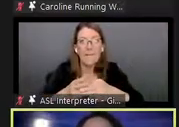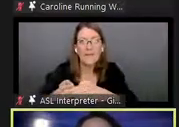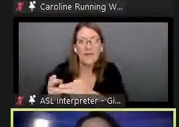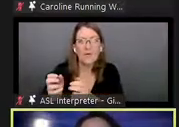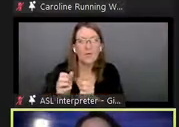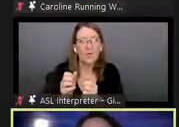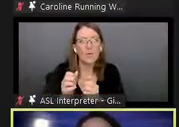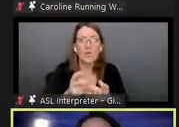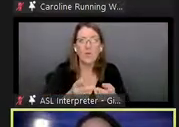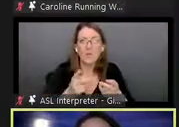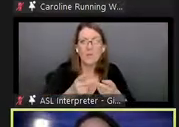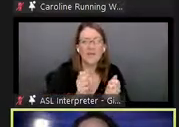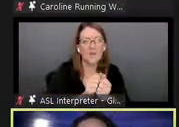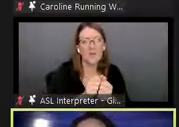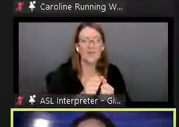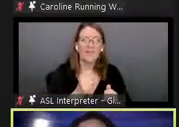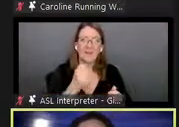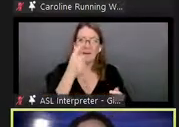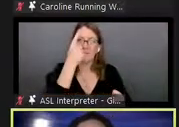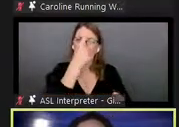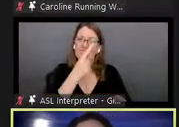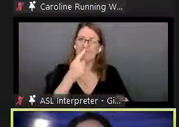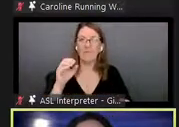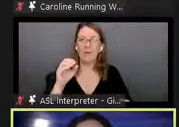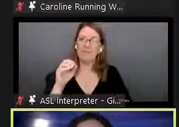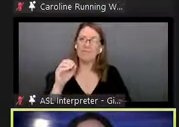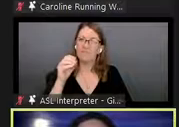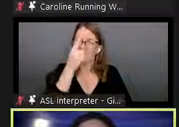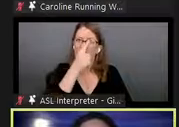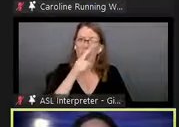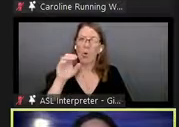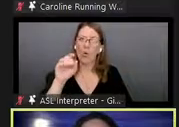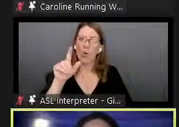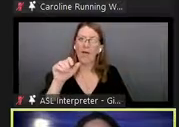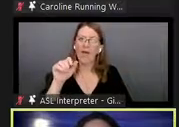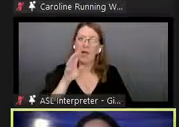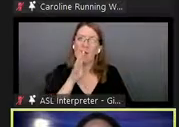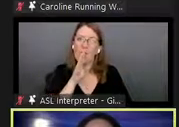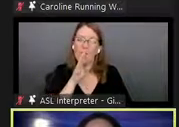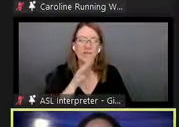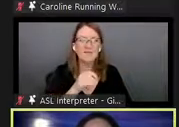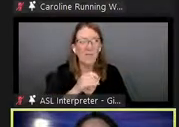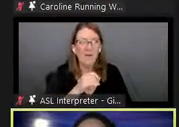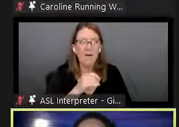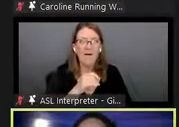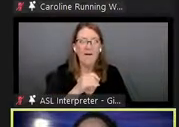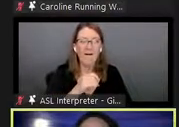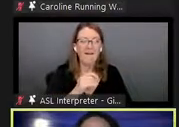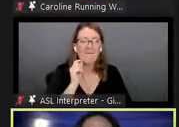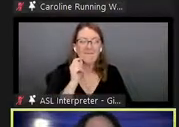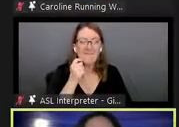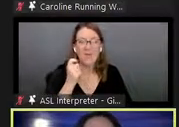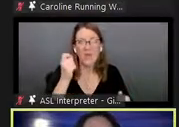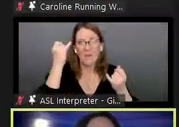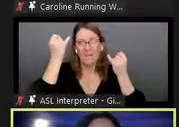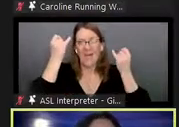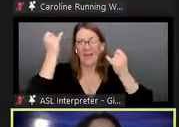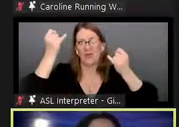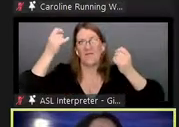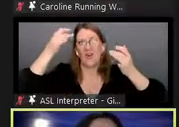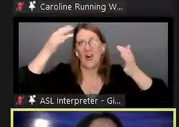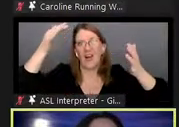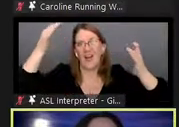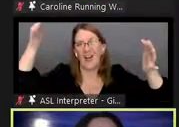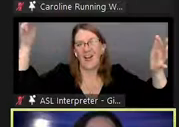stories about a place and so you could see we we dream we imagined very large like we